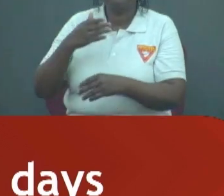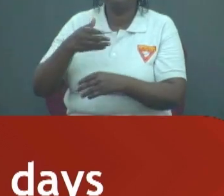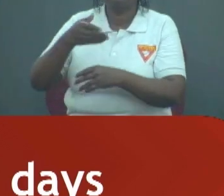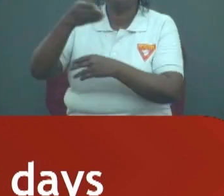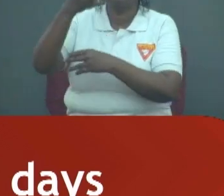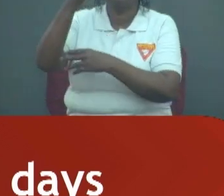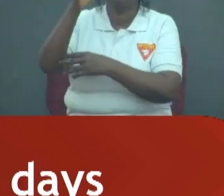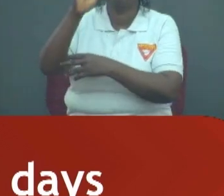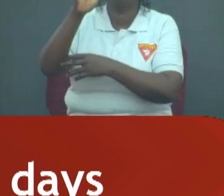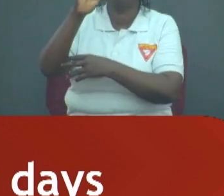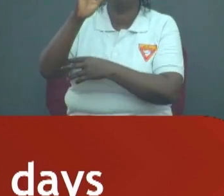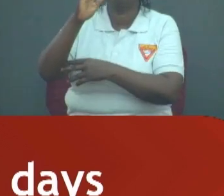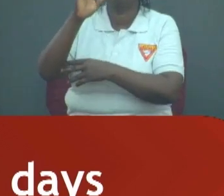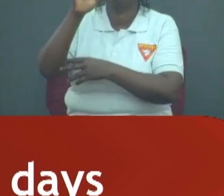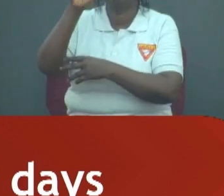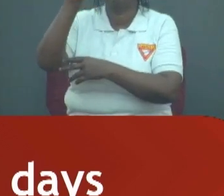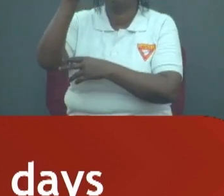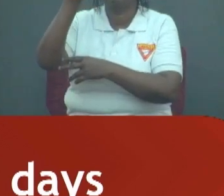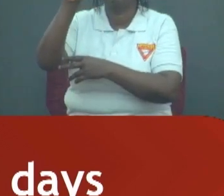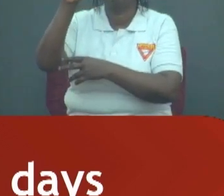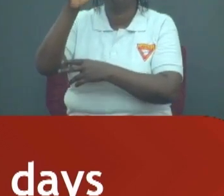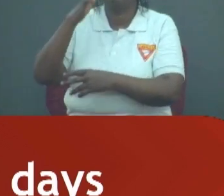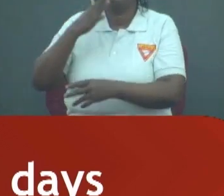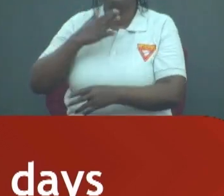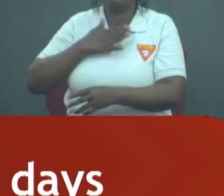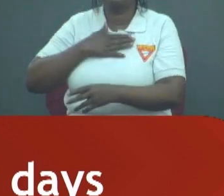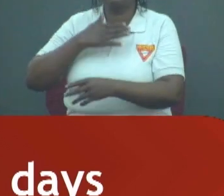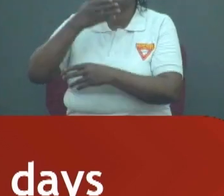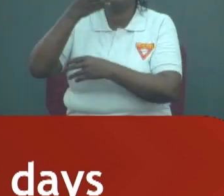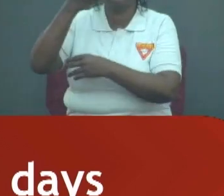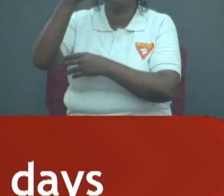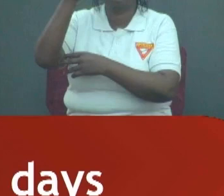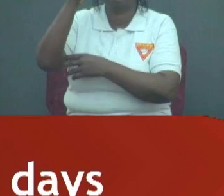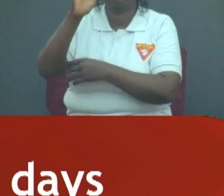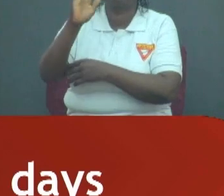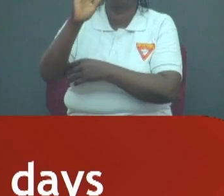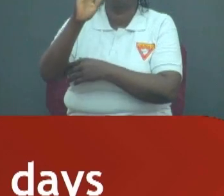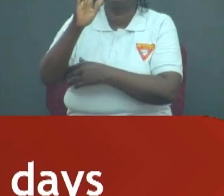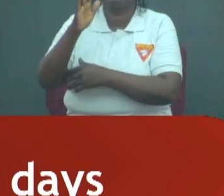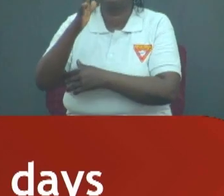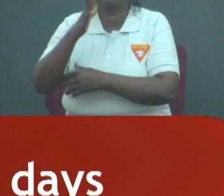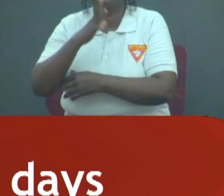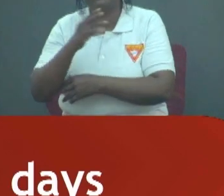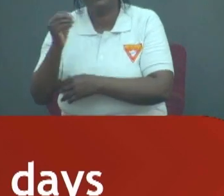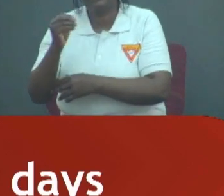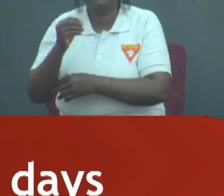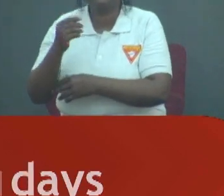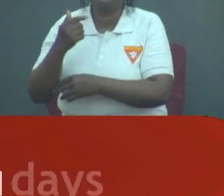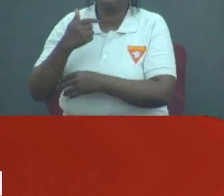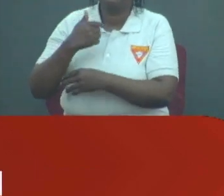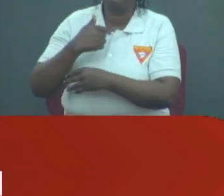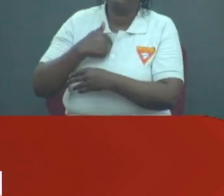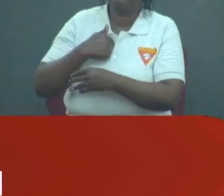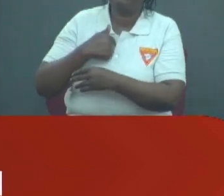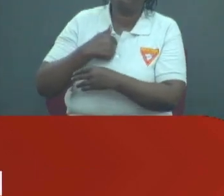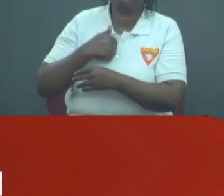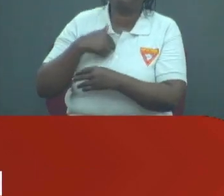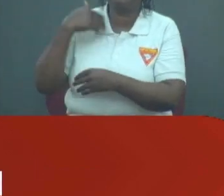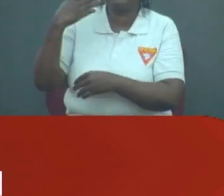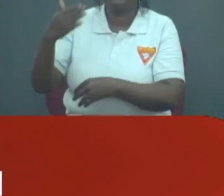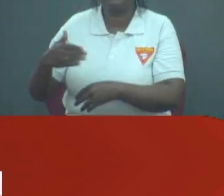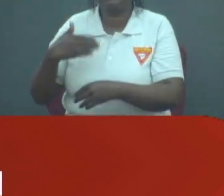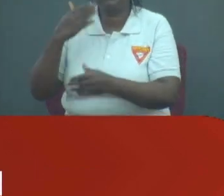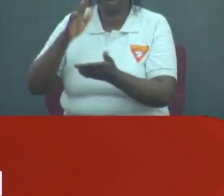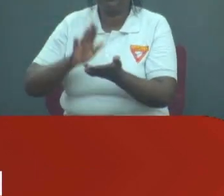Oh God, you are my God, and I will ever